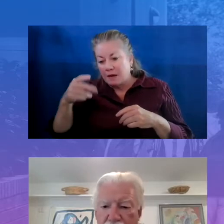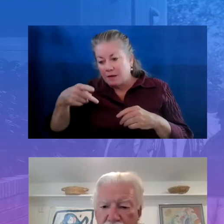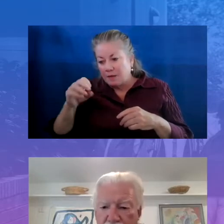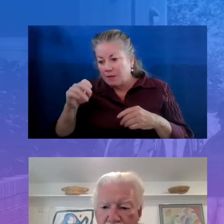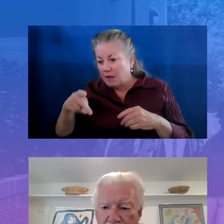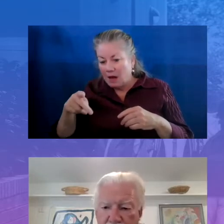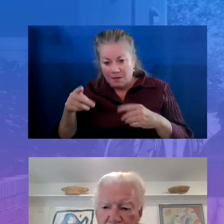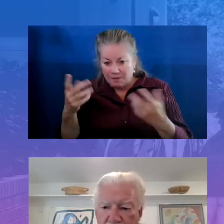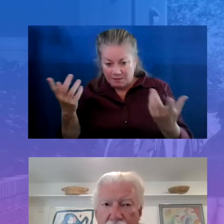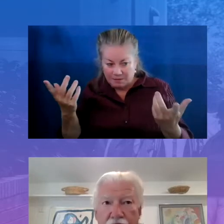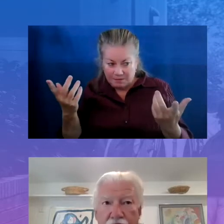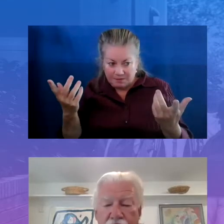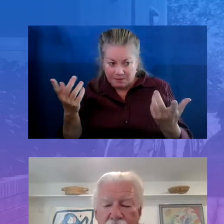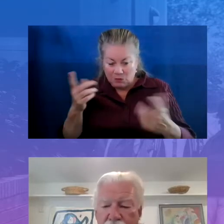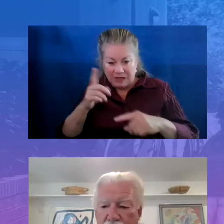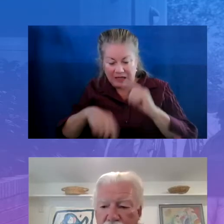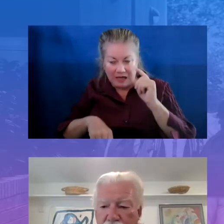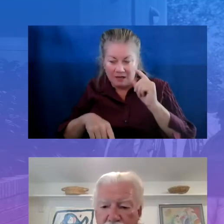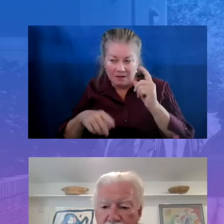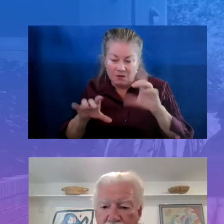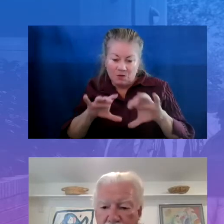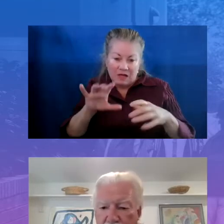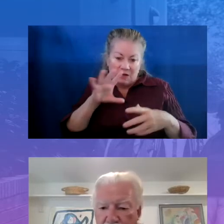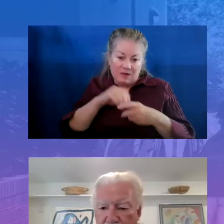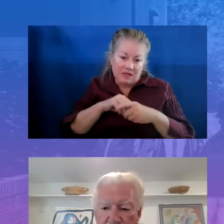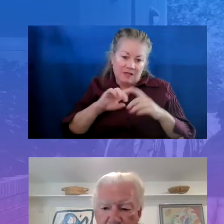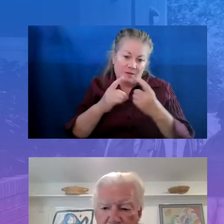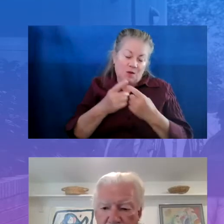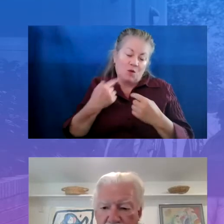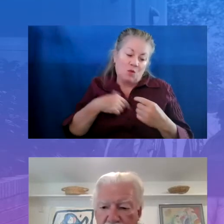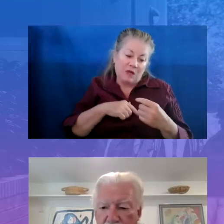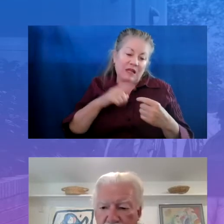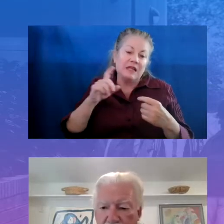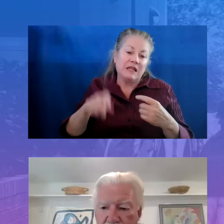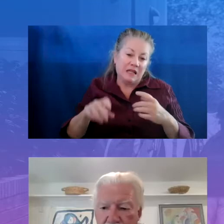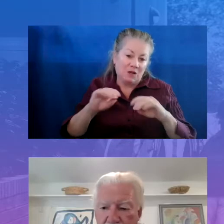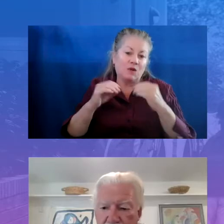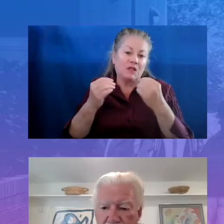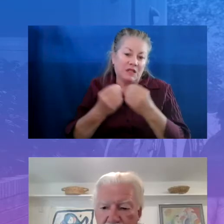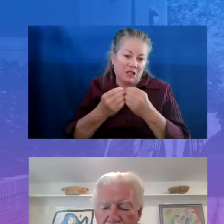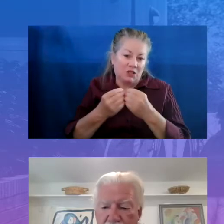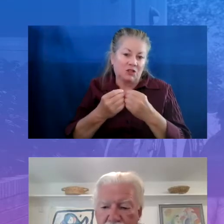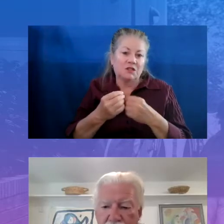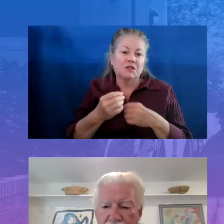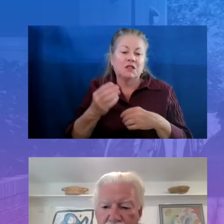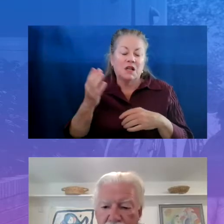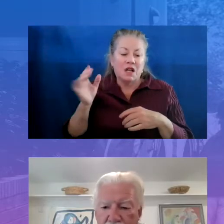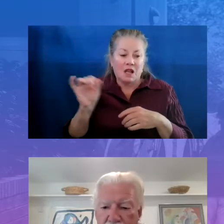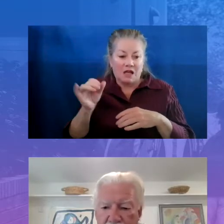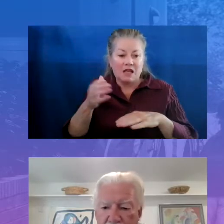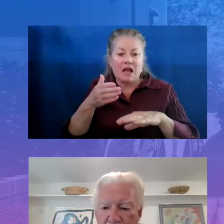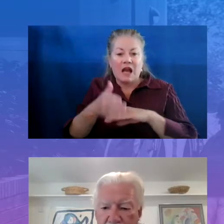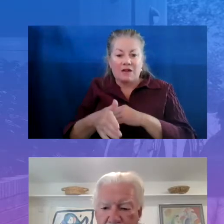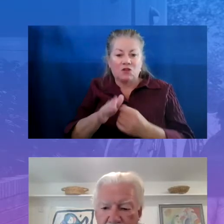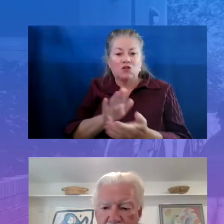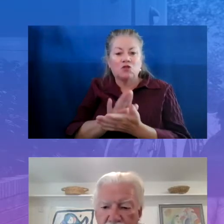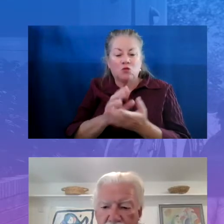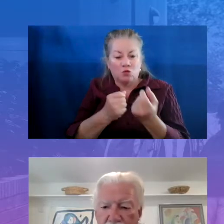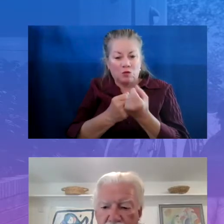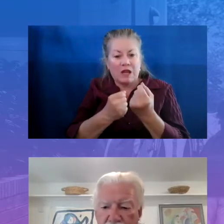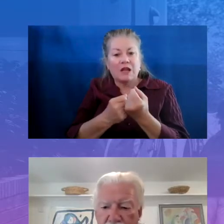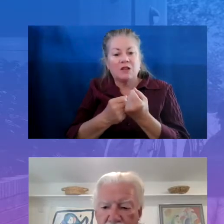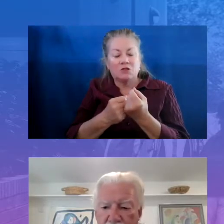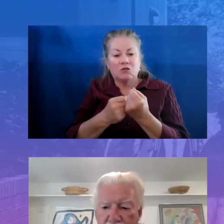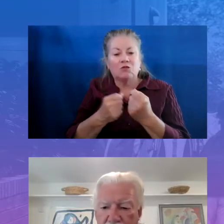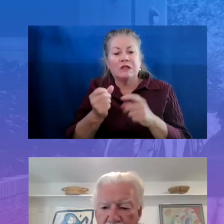the department. So we need an organization like the After School Alliance to expand that capacity. We